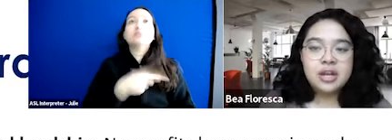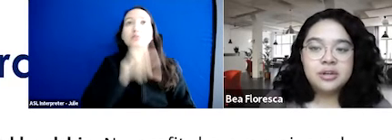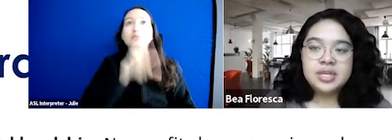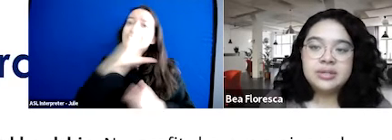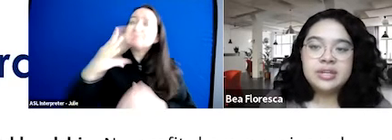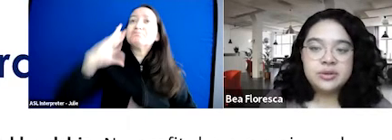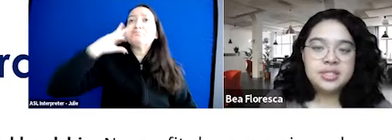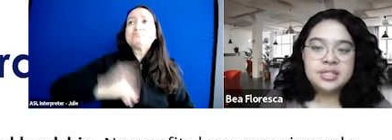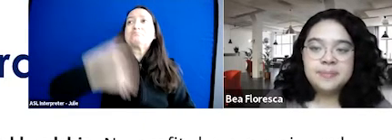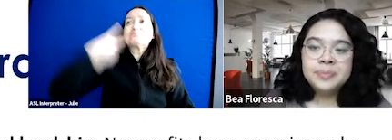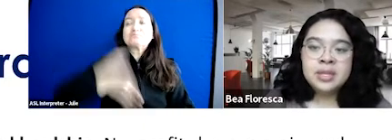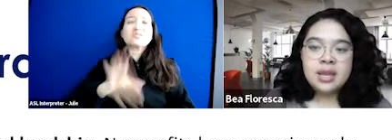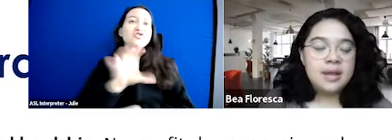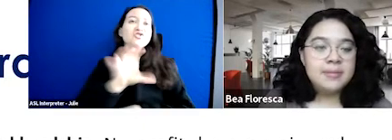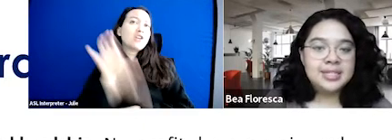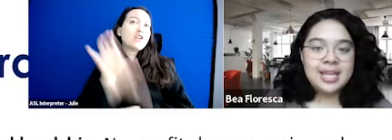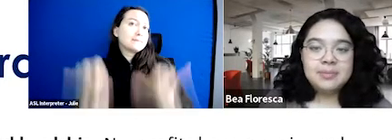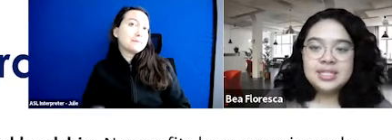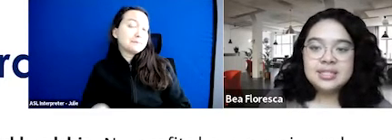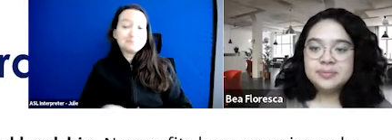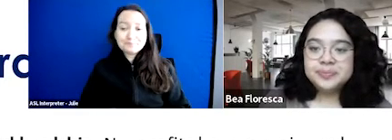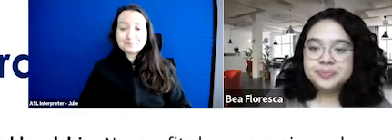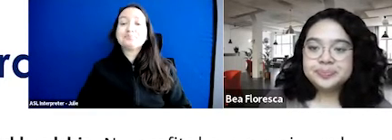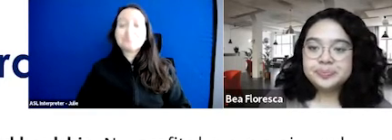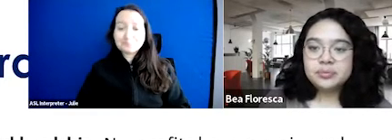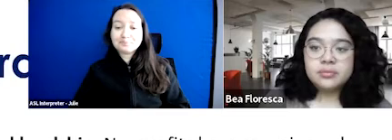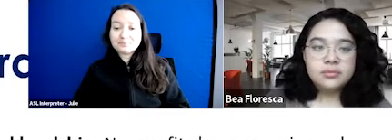with that Chicago ecosystem. Next slide, please.